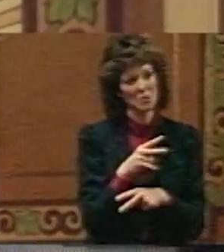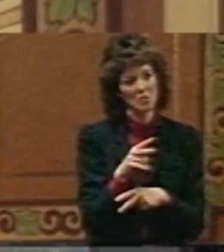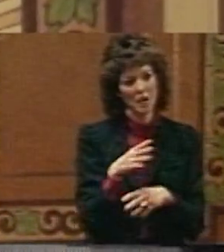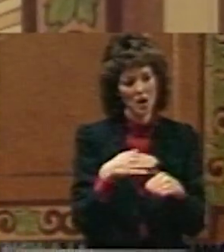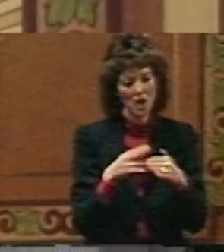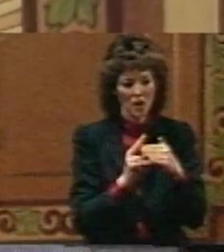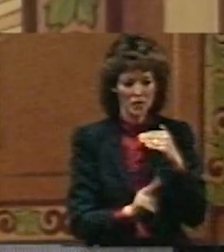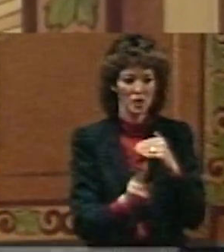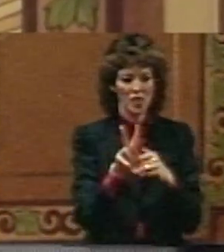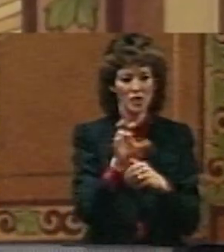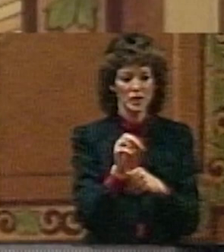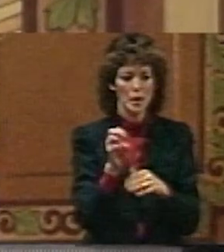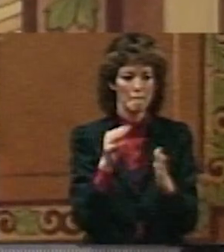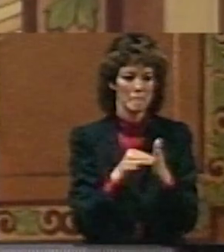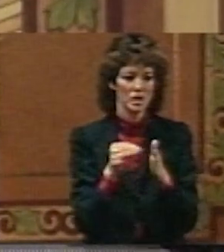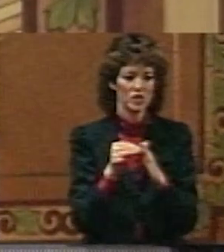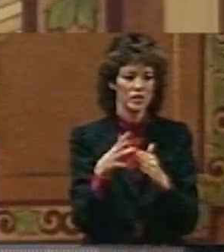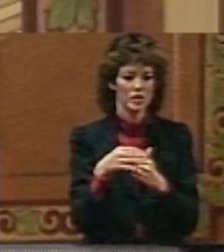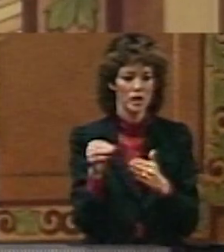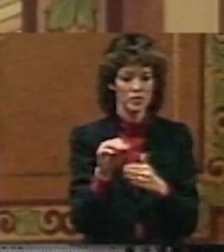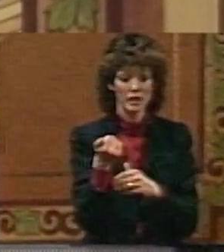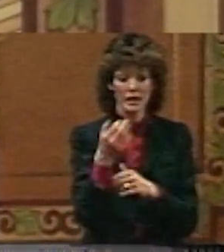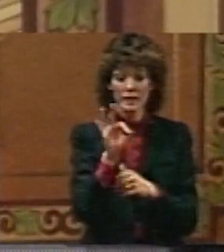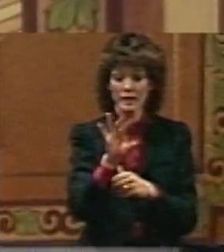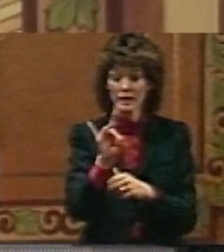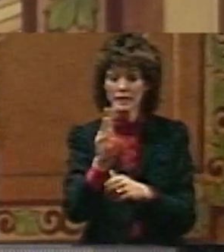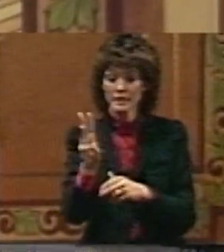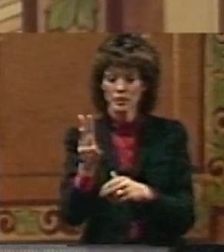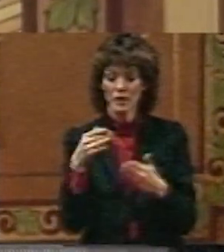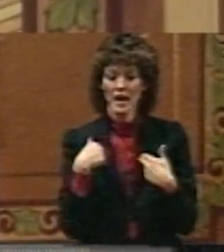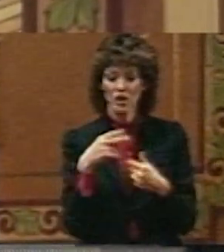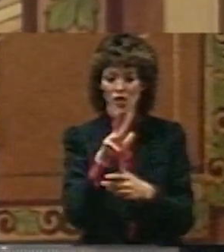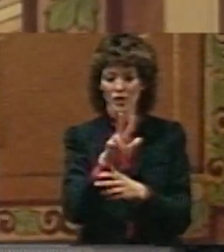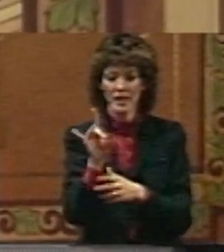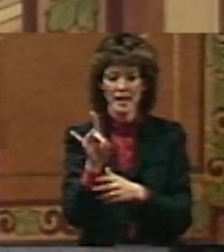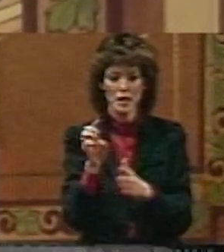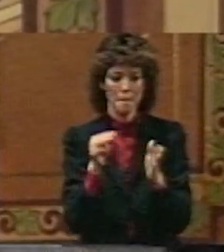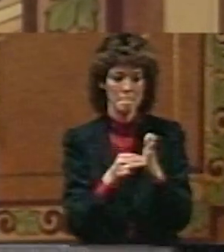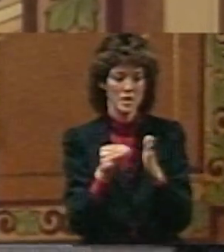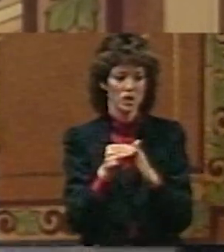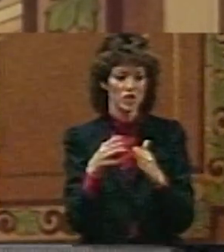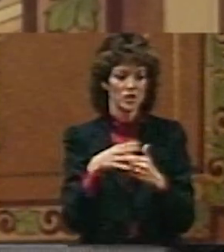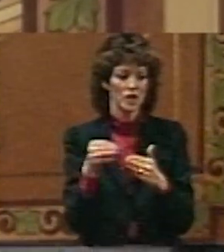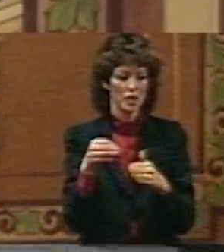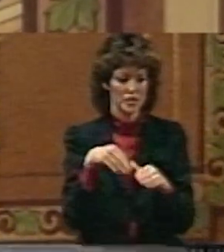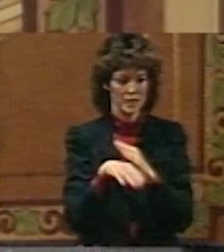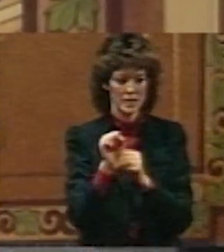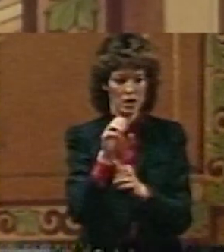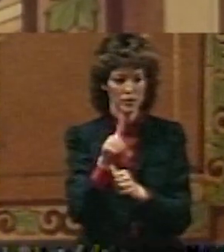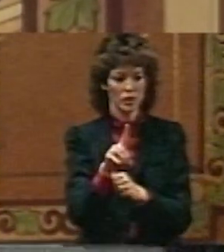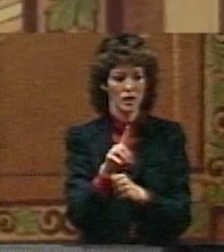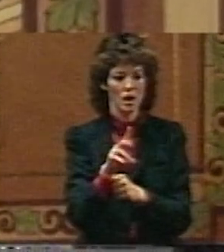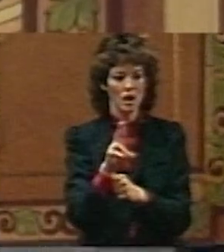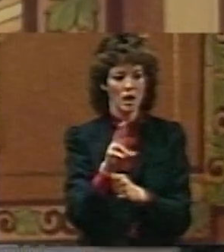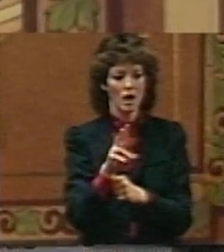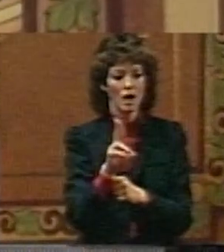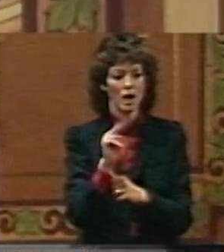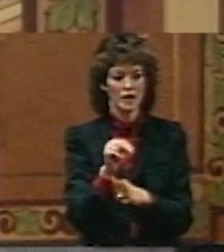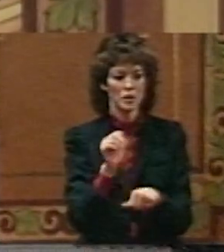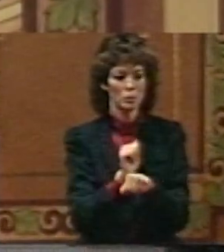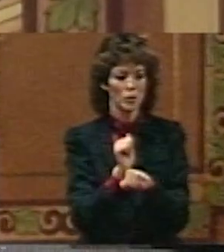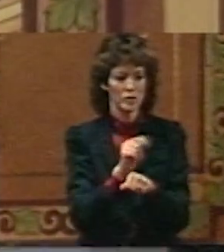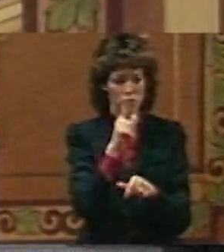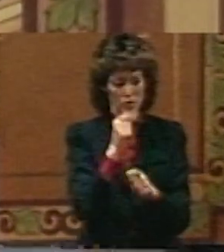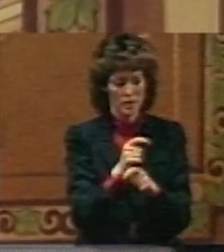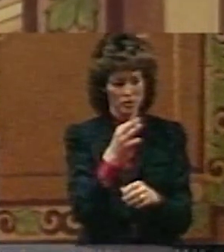million. In 1986, had $38 million in the South Dakota Unemployment Trust Fund. We needed to pay